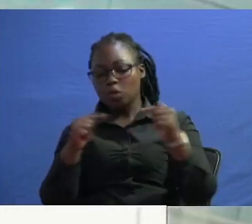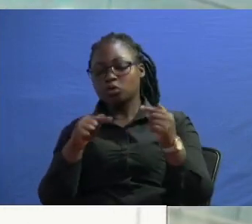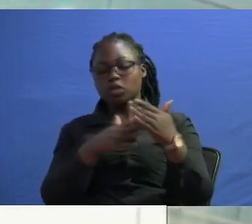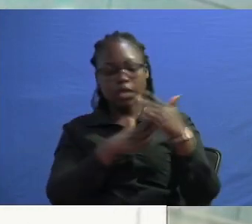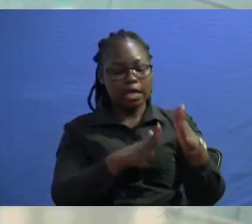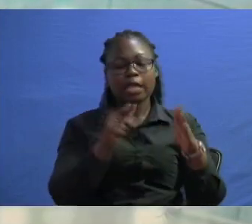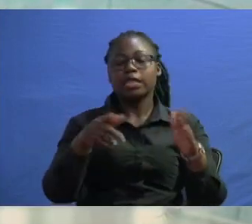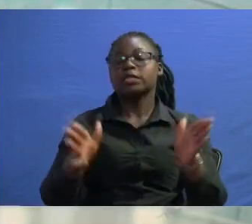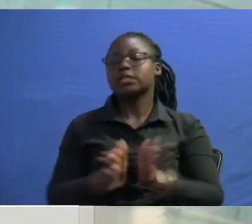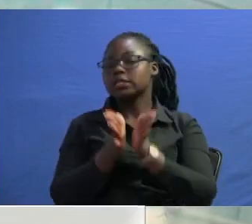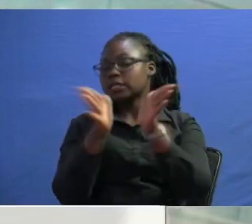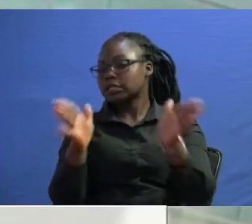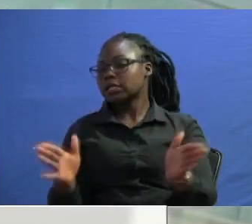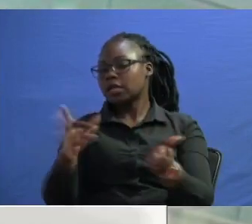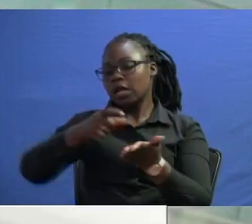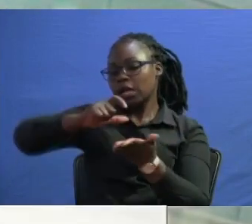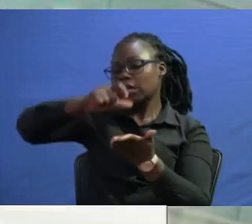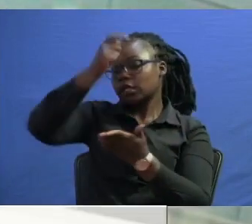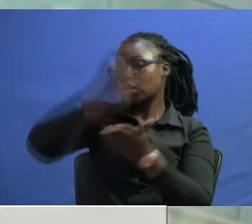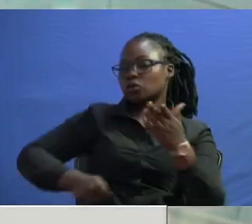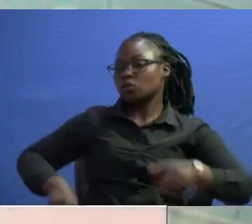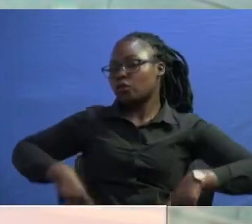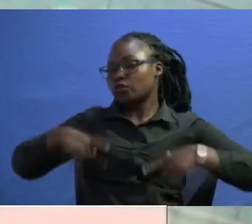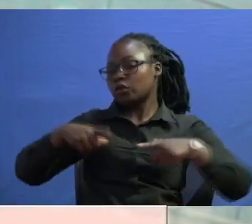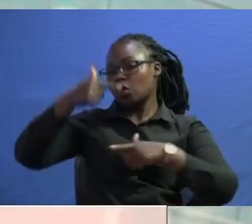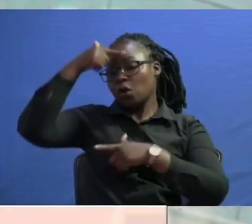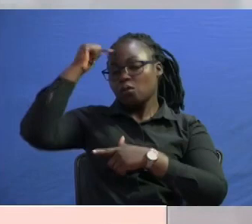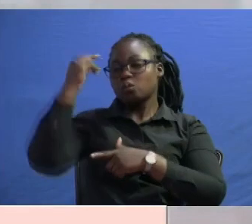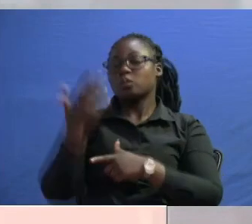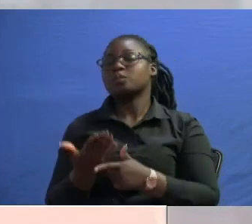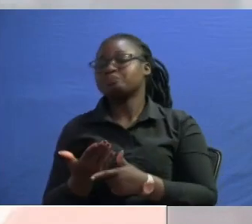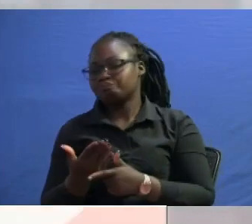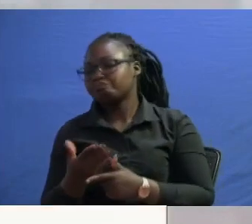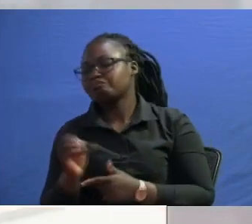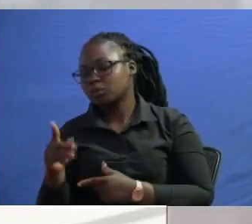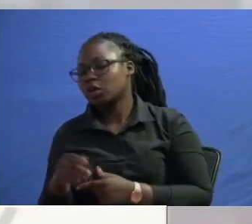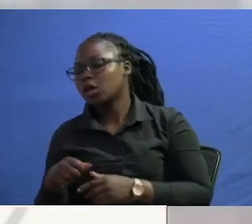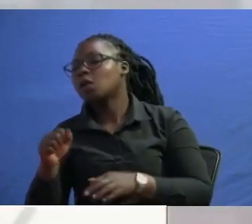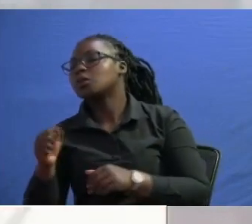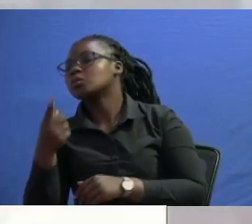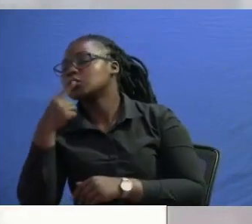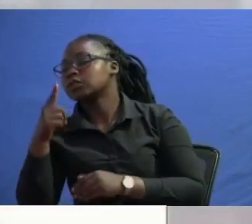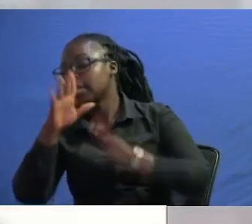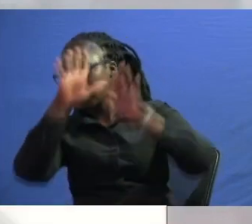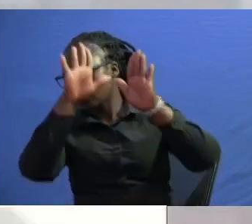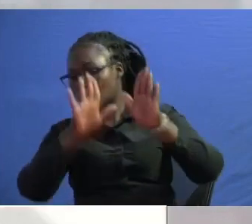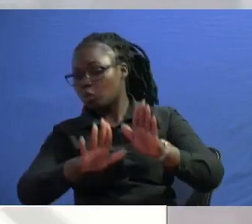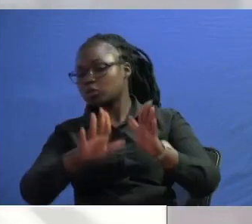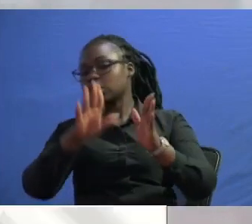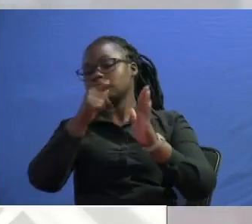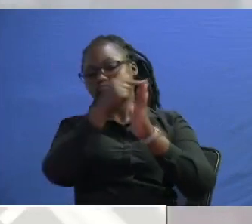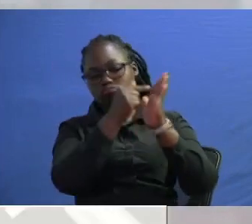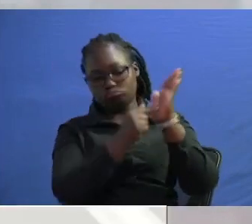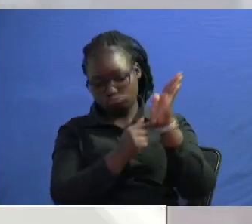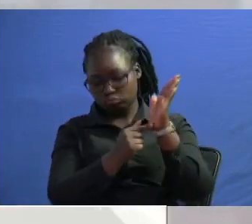is overly and generally going to increase the cost of living you you have actually mentioned a very important point the creation